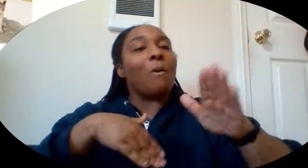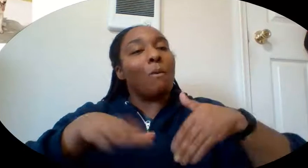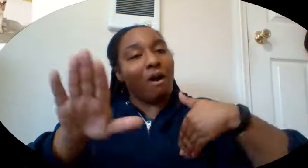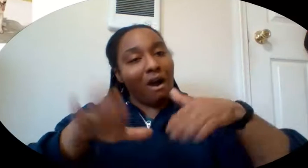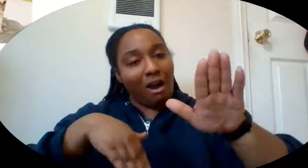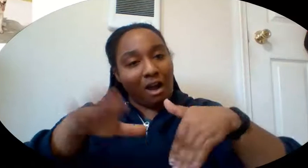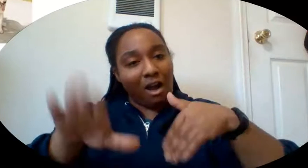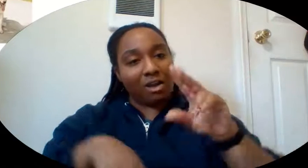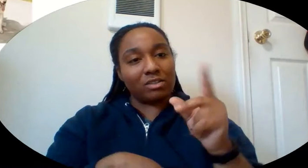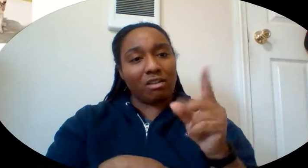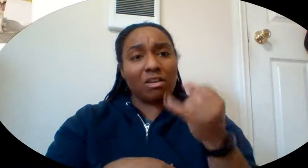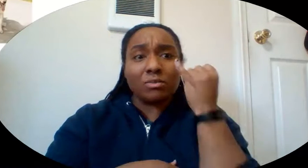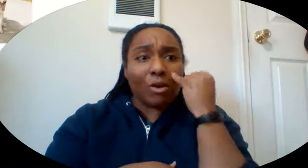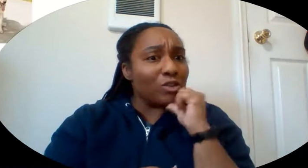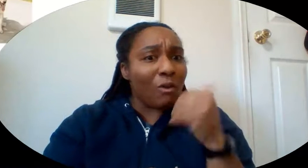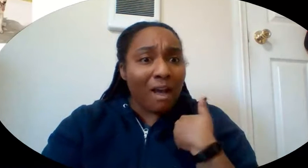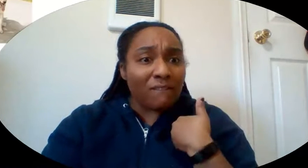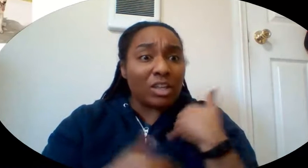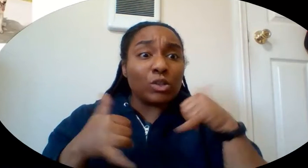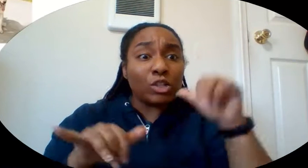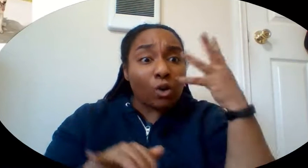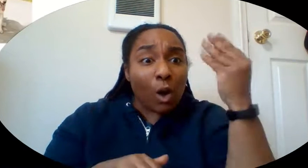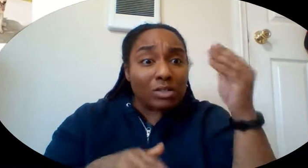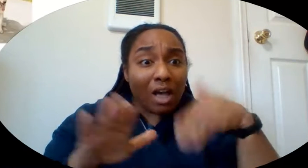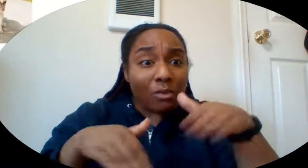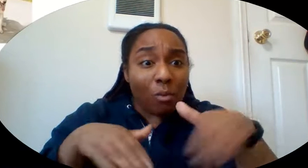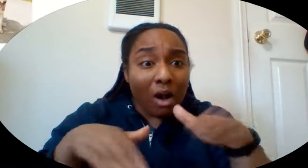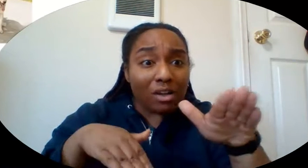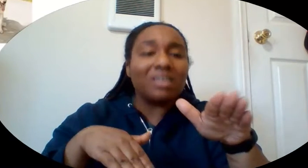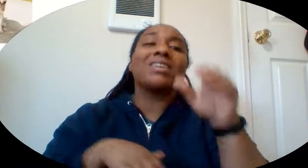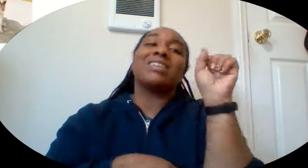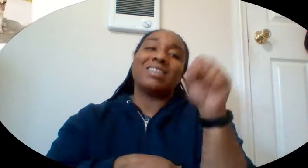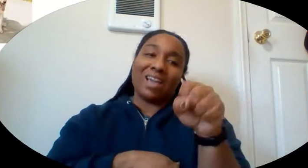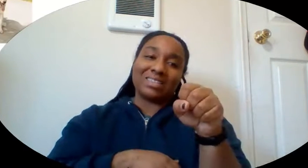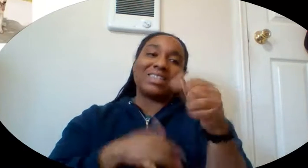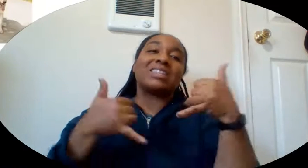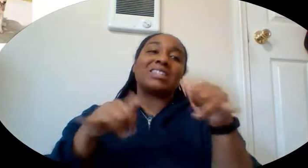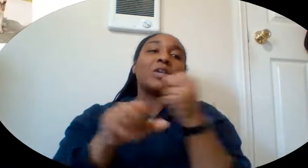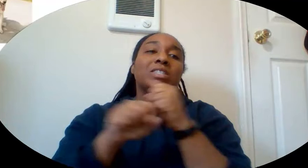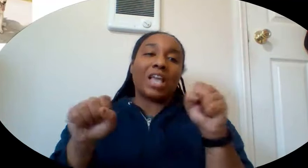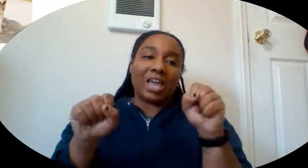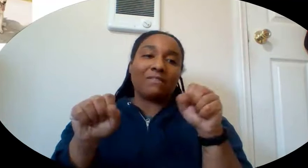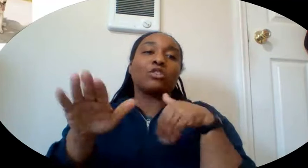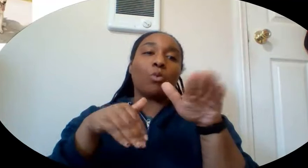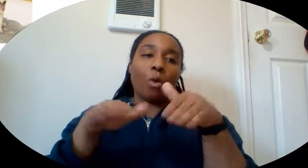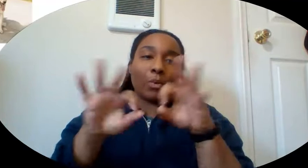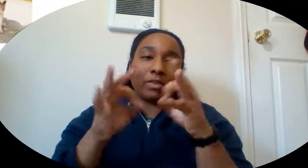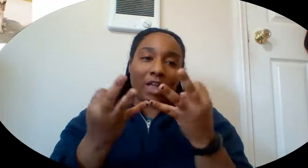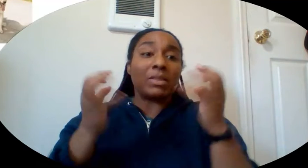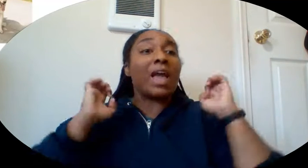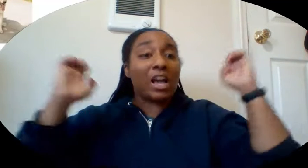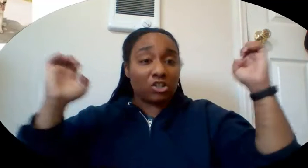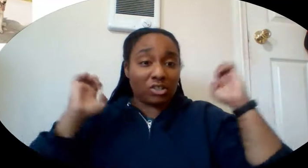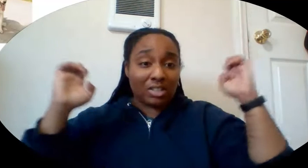What if you don't have a dog? Can you still go outside to walk? Yes, it is still safe to walk with your family, get some exercise,